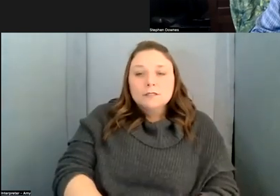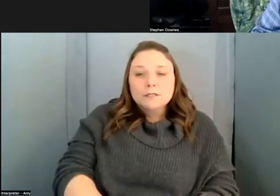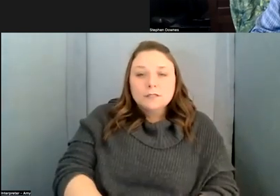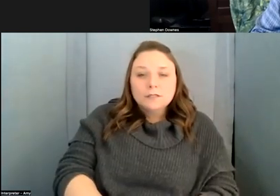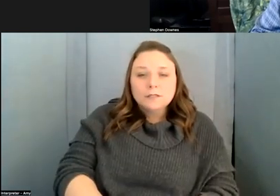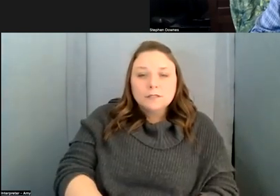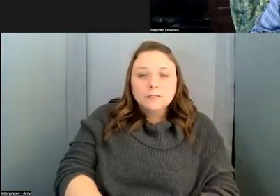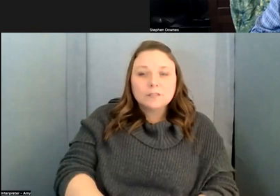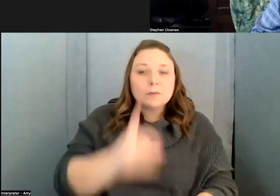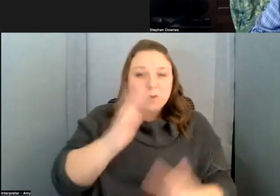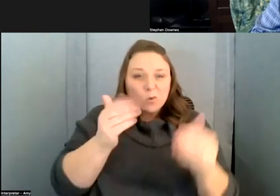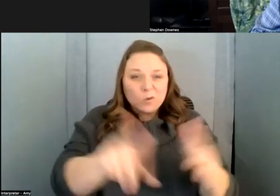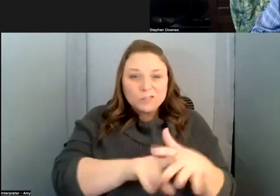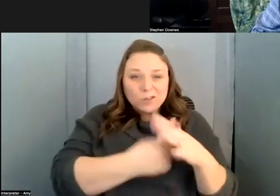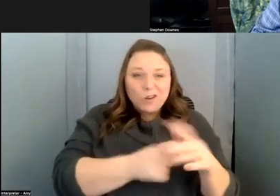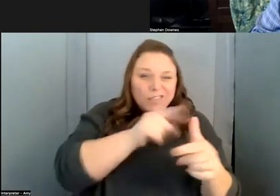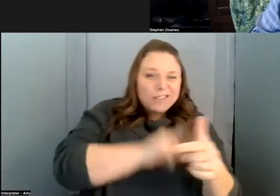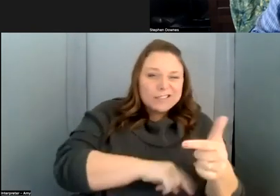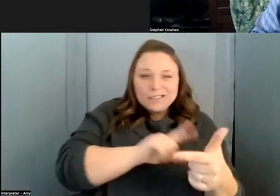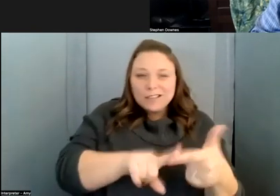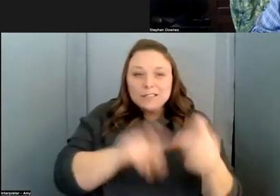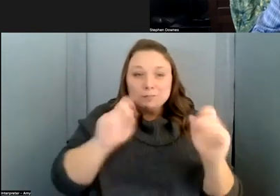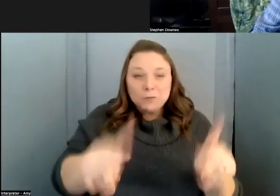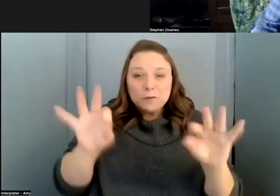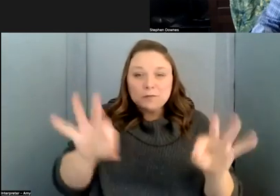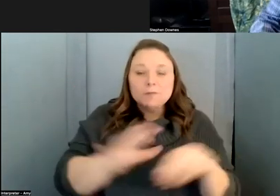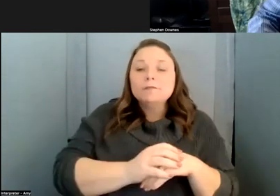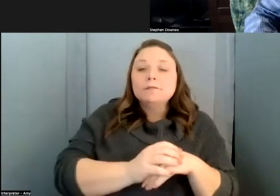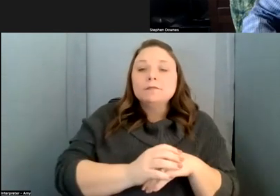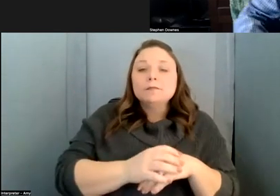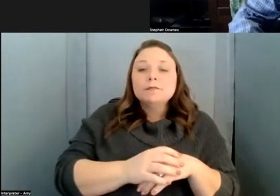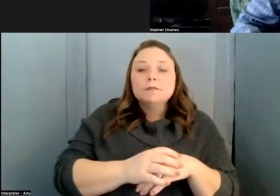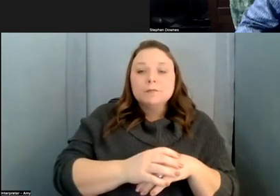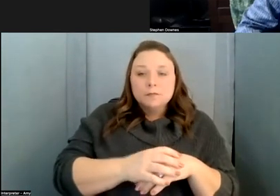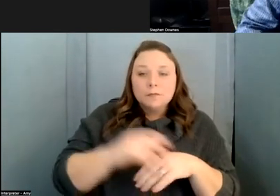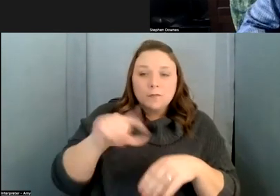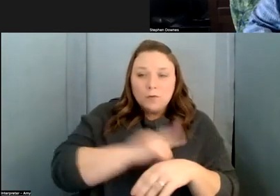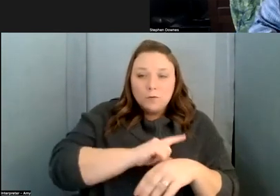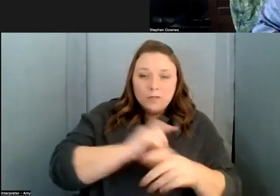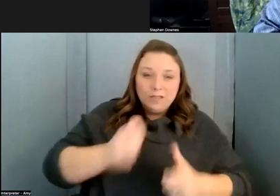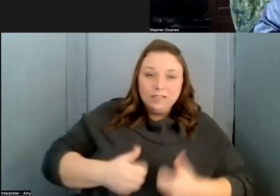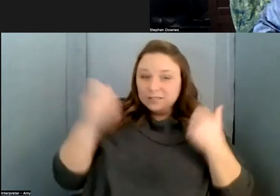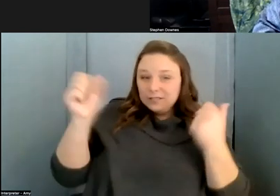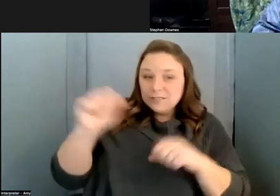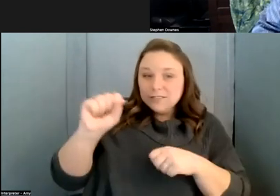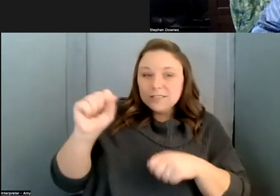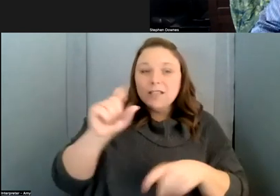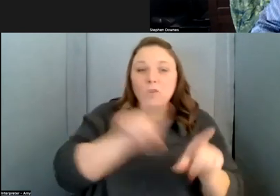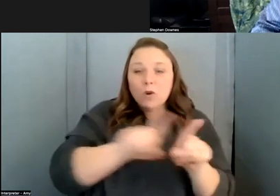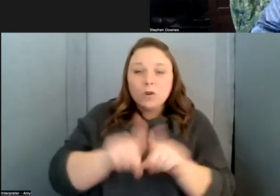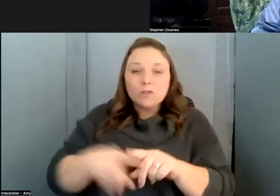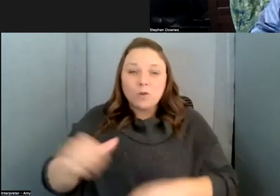this and this okay so we're we're live in seattle we're also live streaming